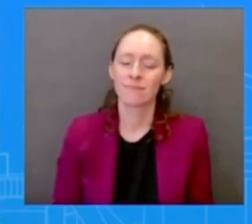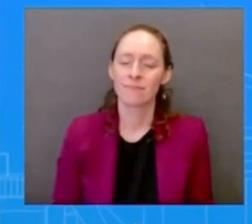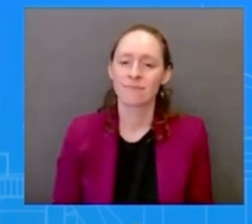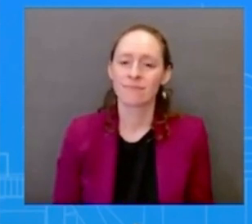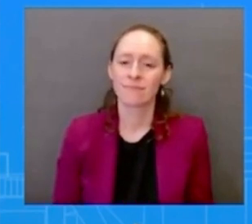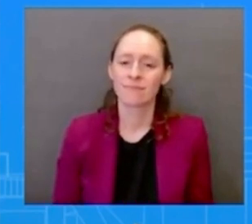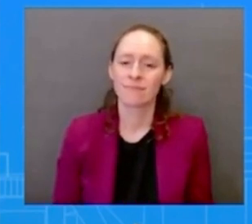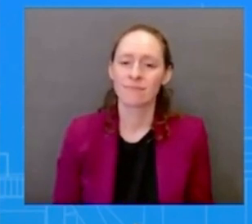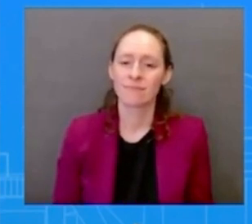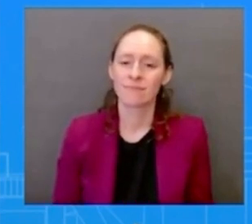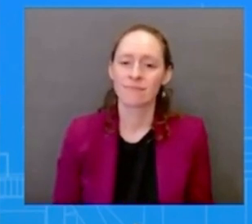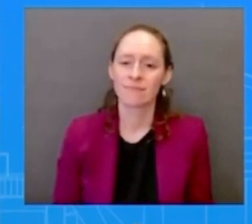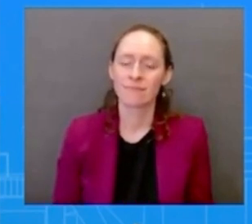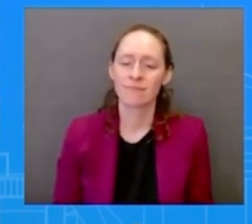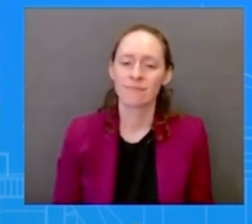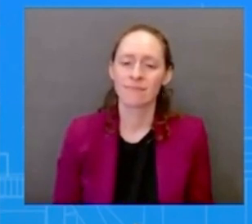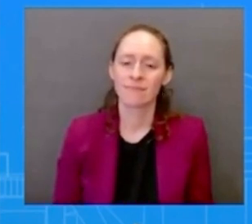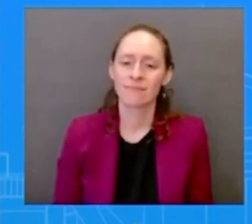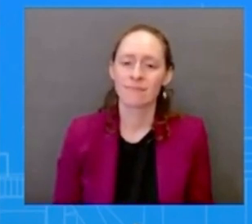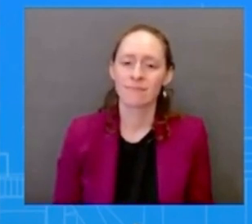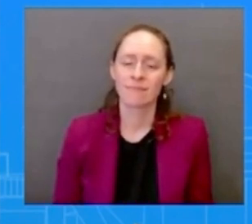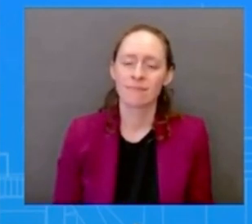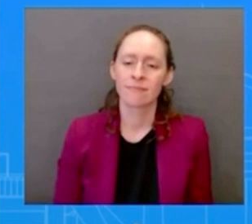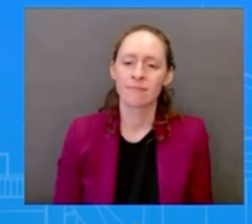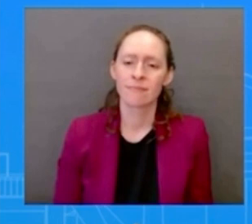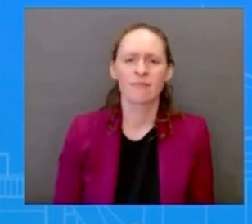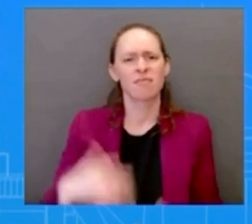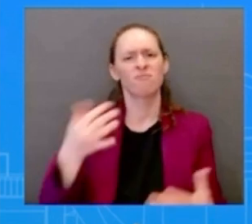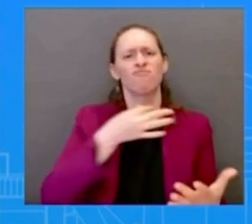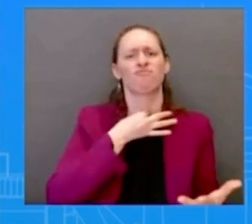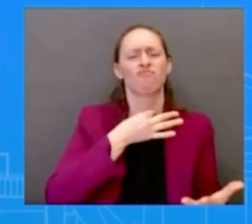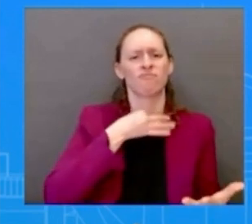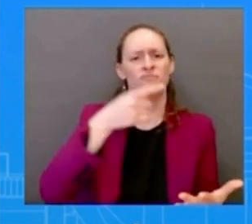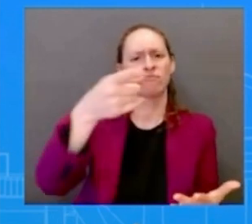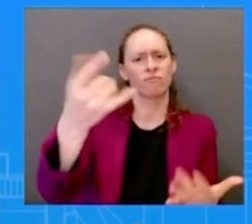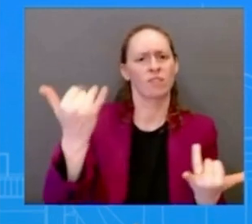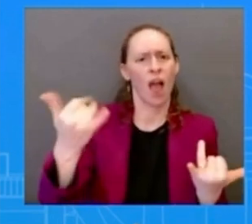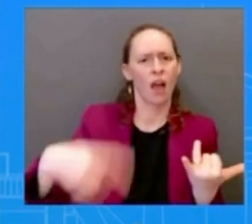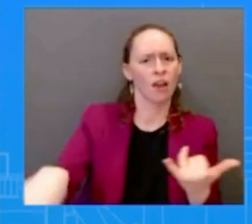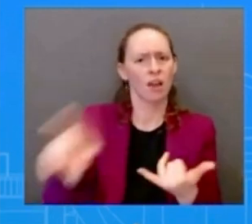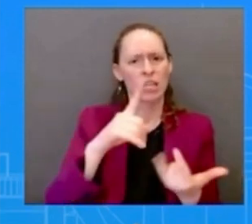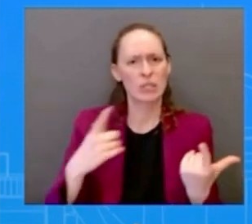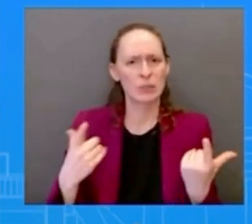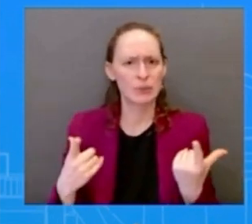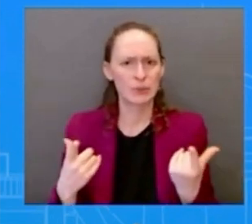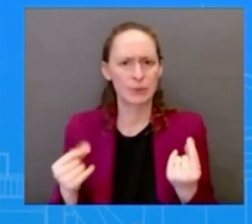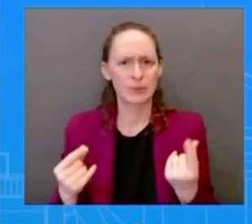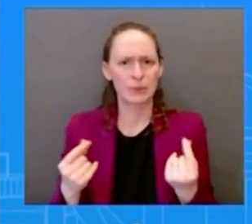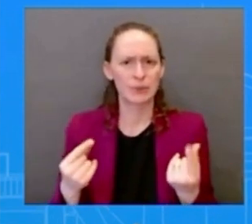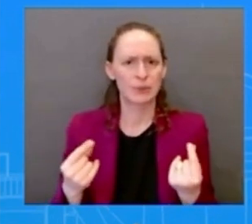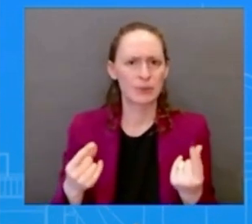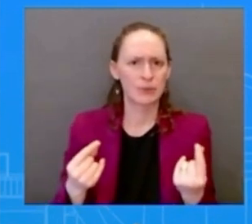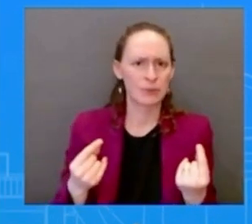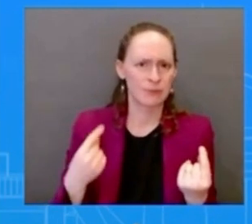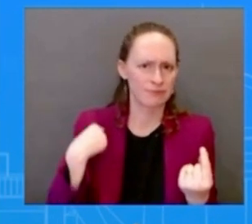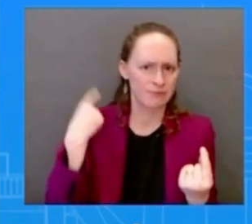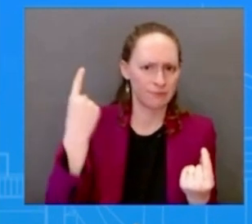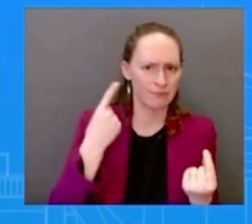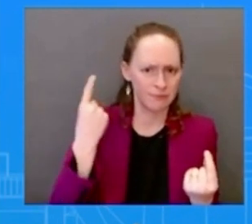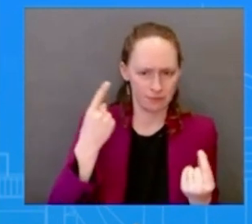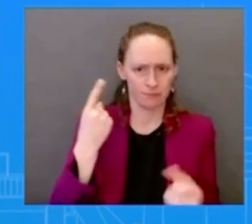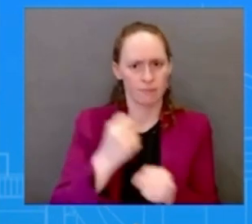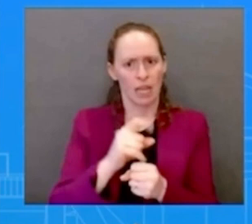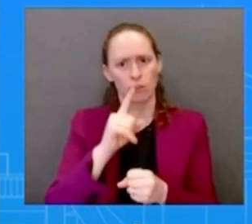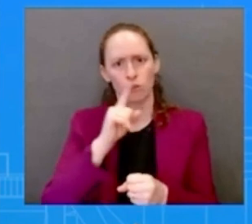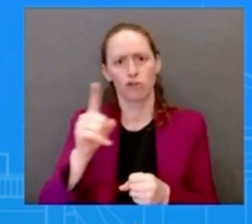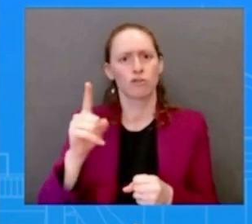legislation to prevent further contagion further banks from bailing and that potentially bleeding into the economy well as i mentioned is as